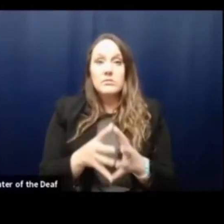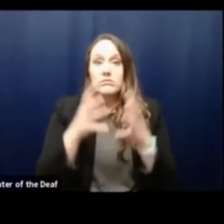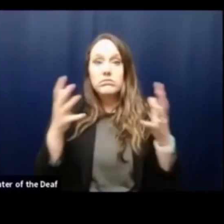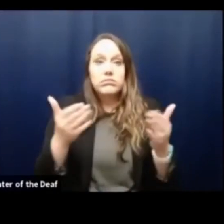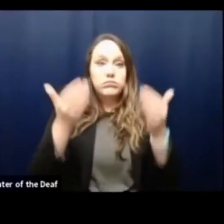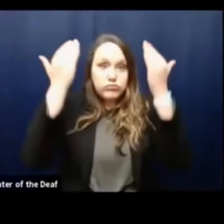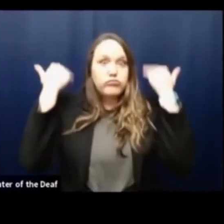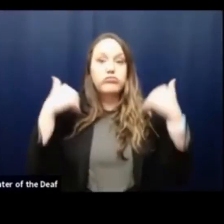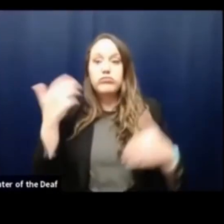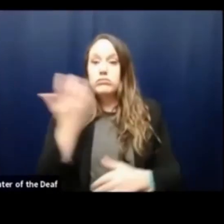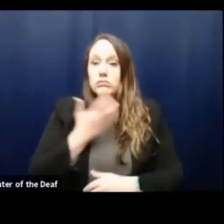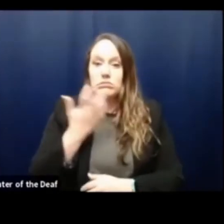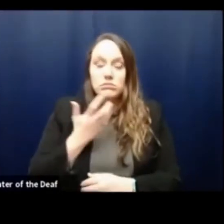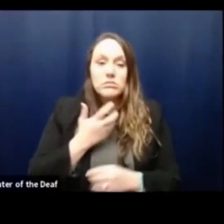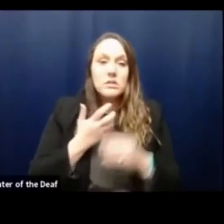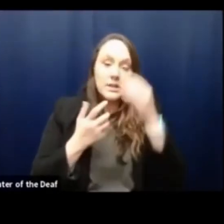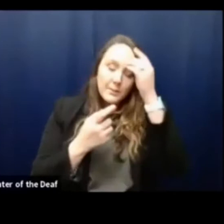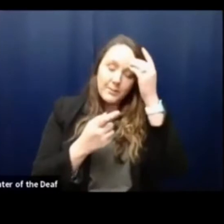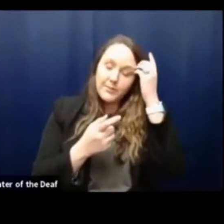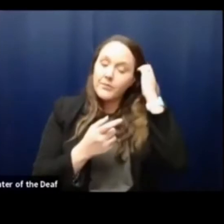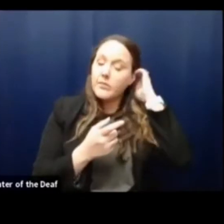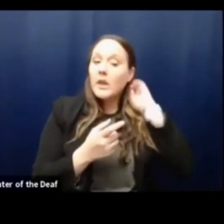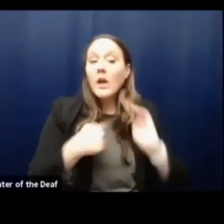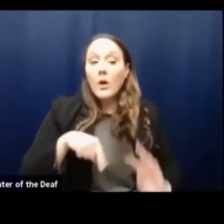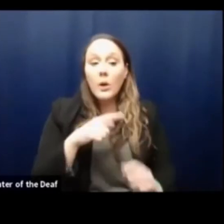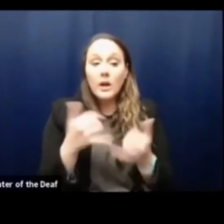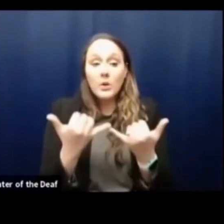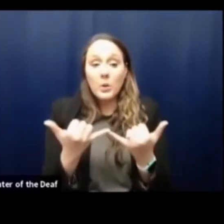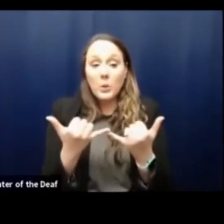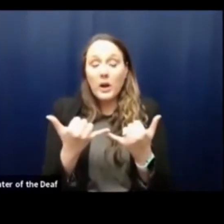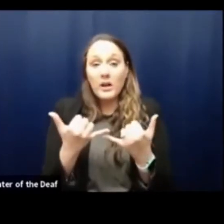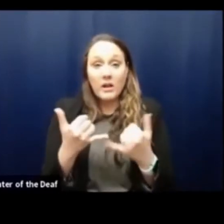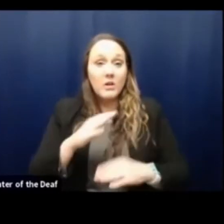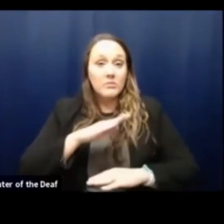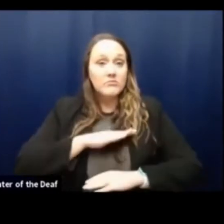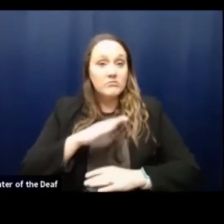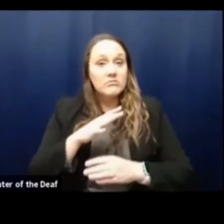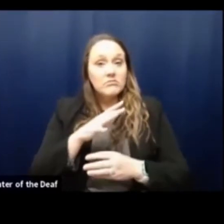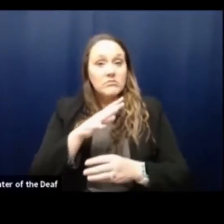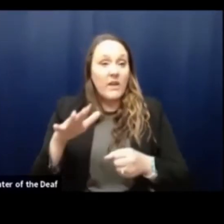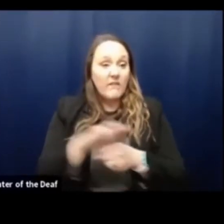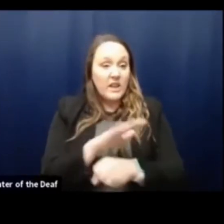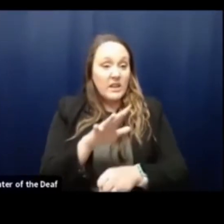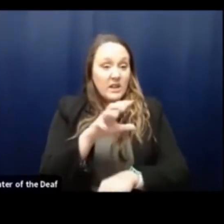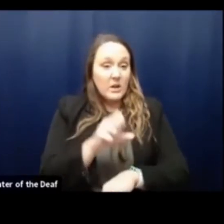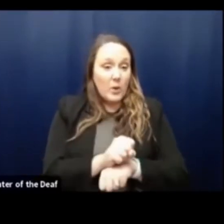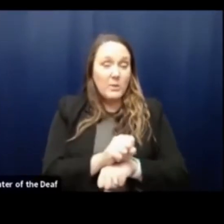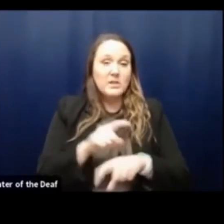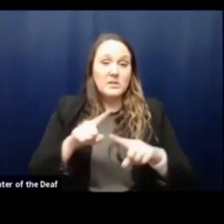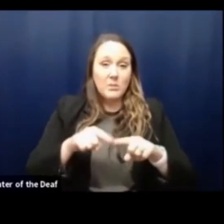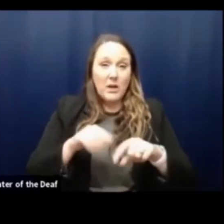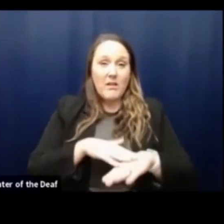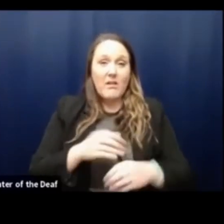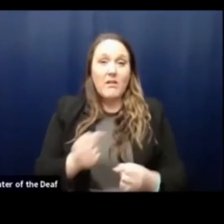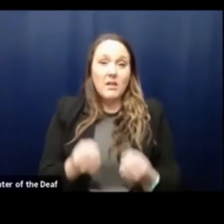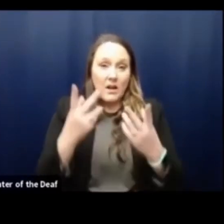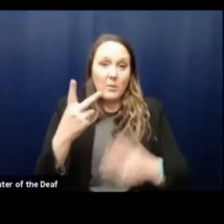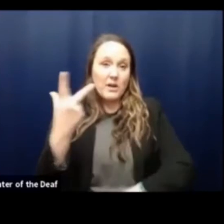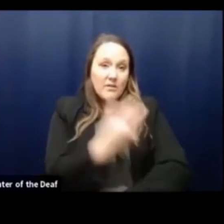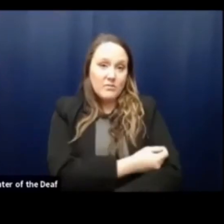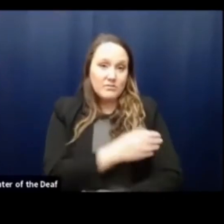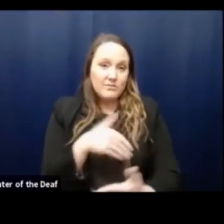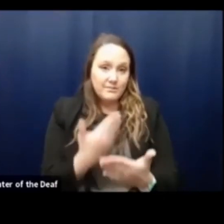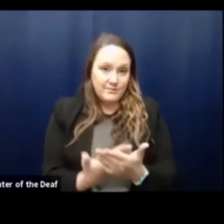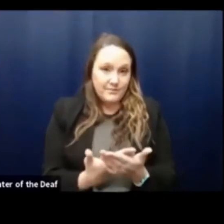as you can imagine but we are and we are currently filling our appointments based on vaccine availability. Our goal is to